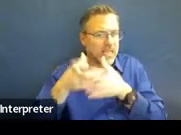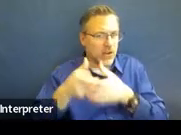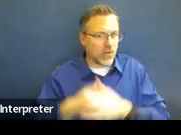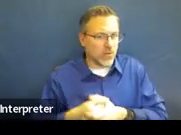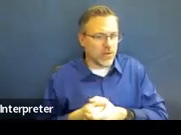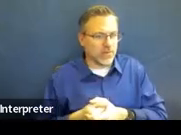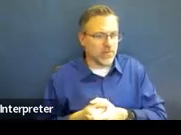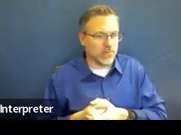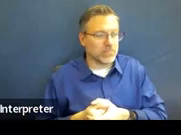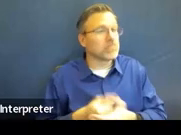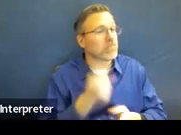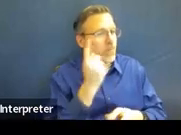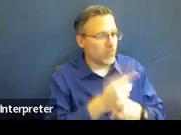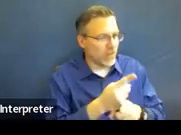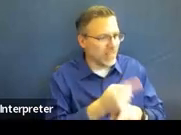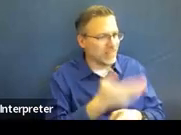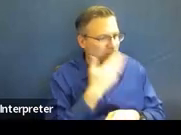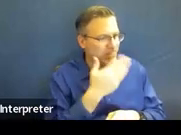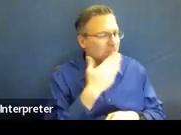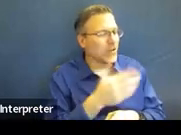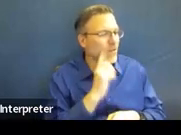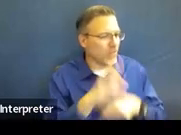great. Thanks for jumping in.